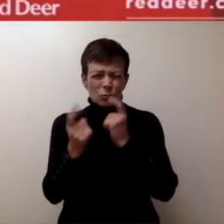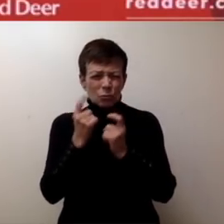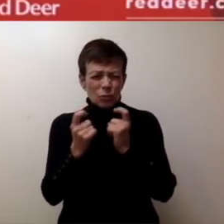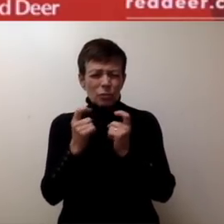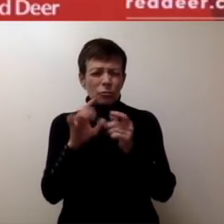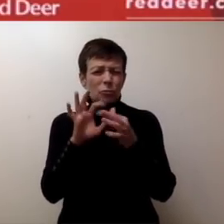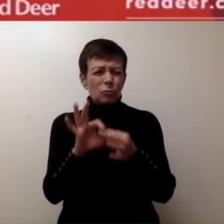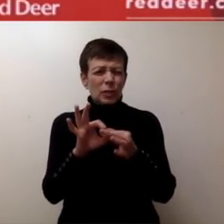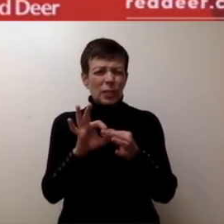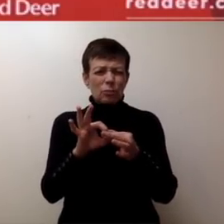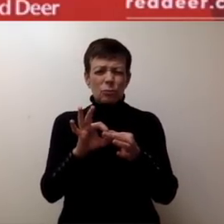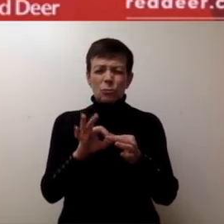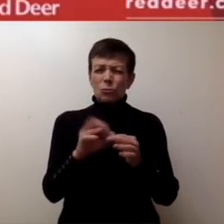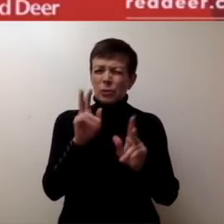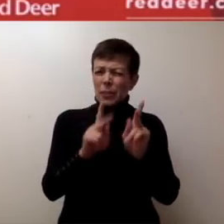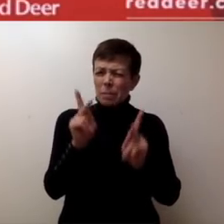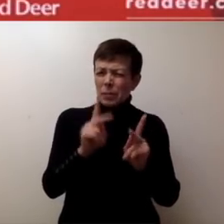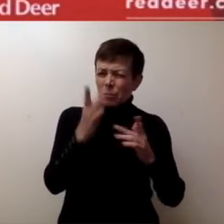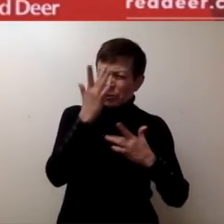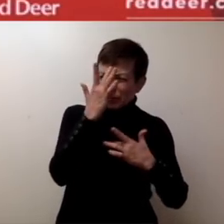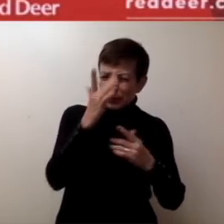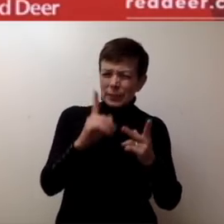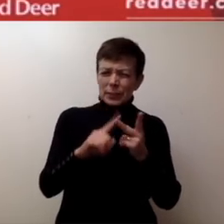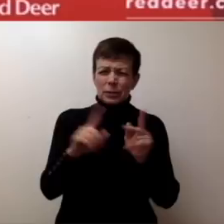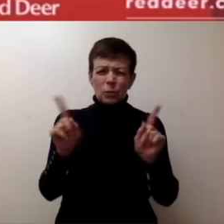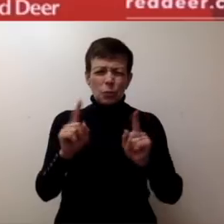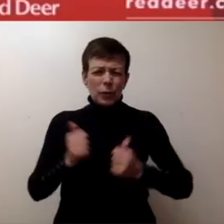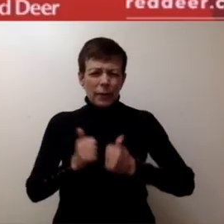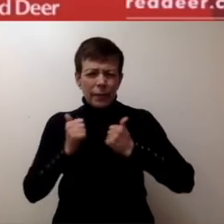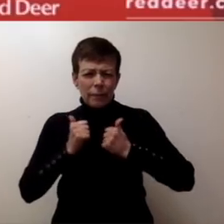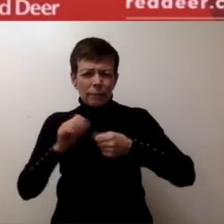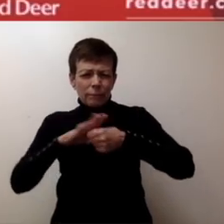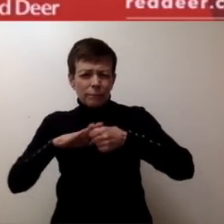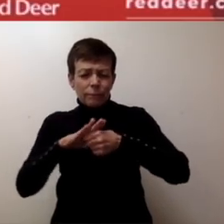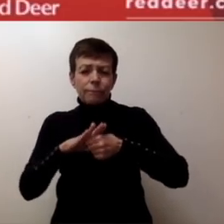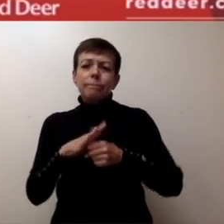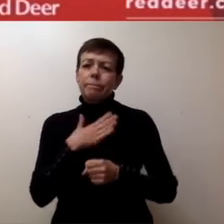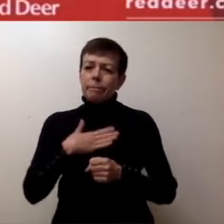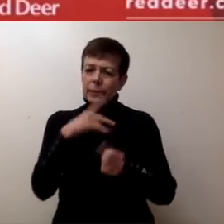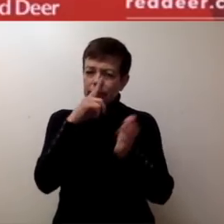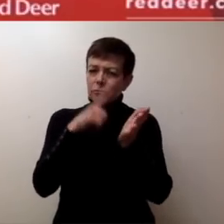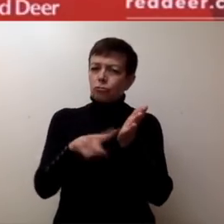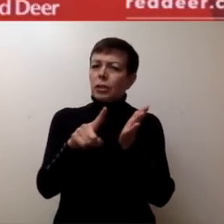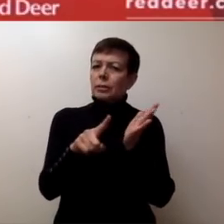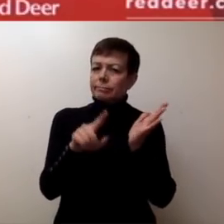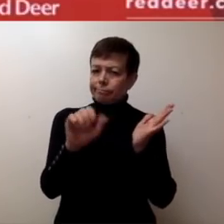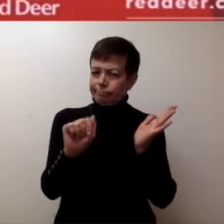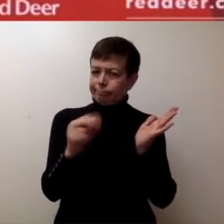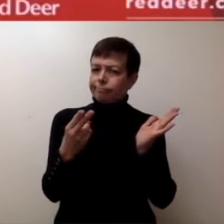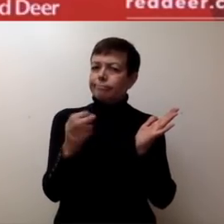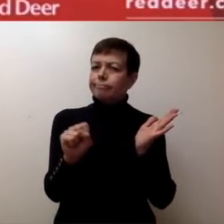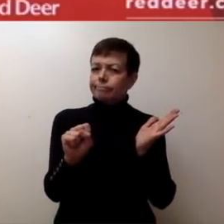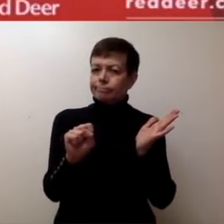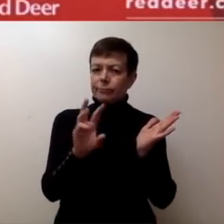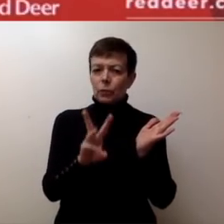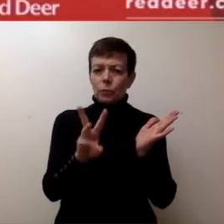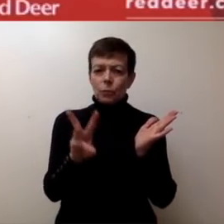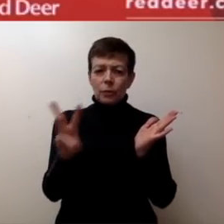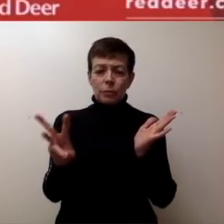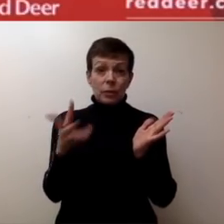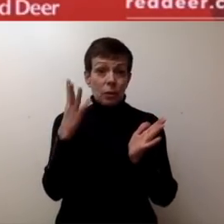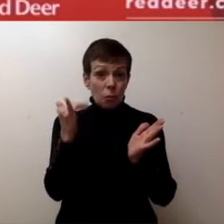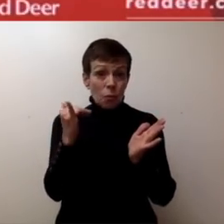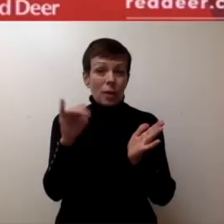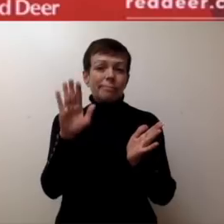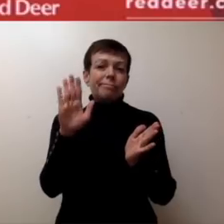cases and the location of those cases, to please go on that Alberta Health website, as the Health Authority has all